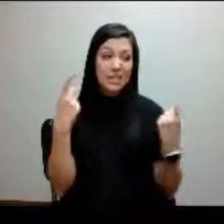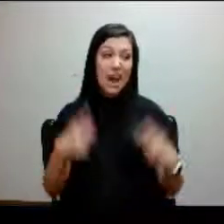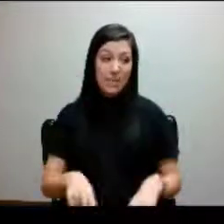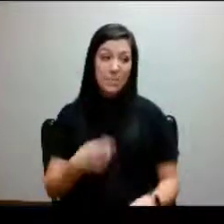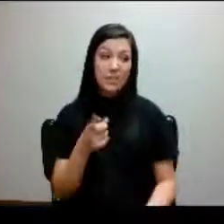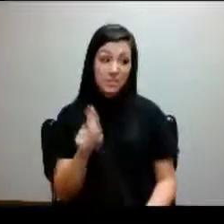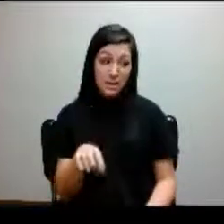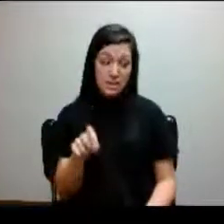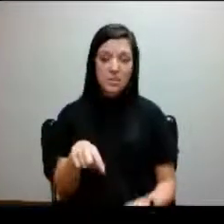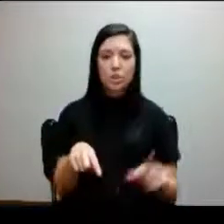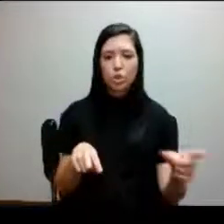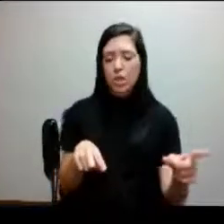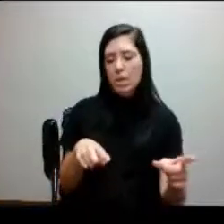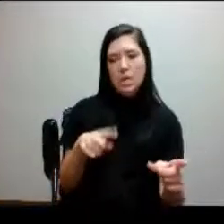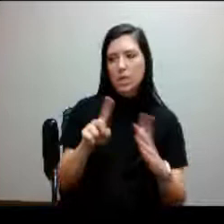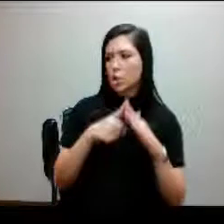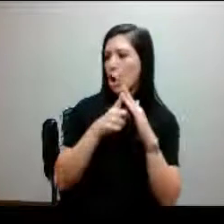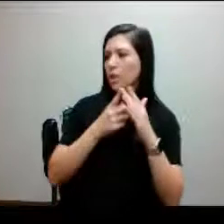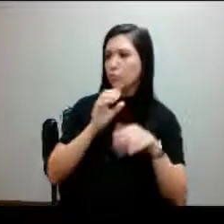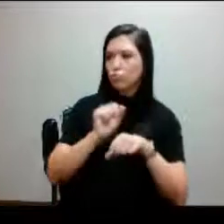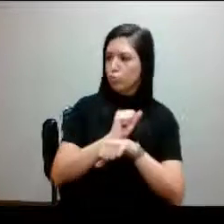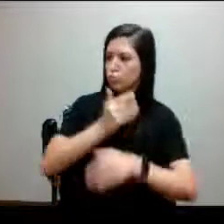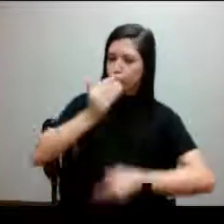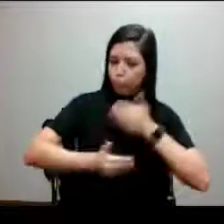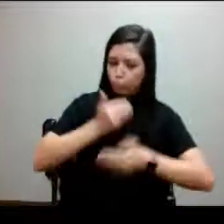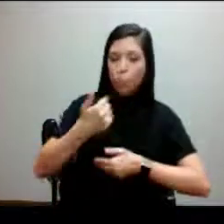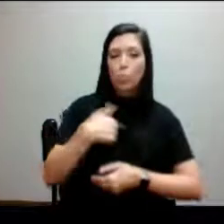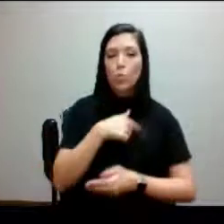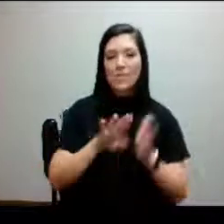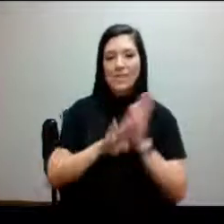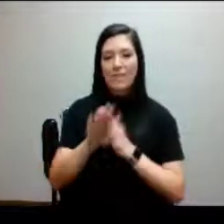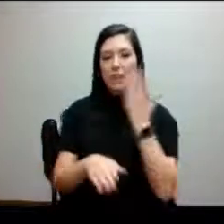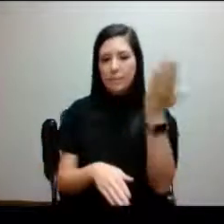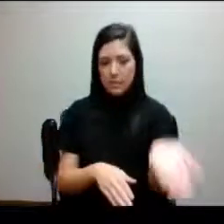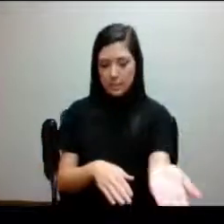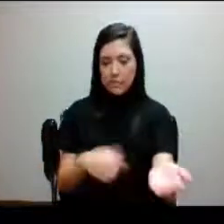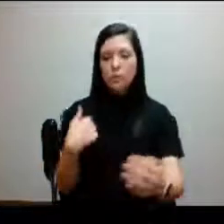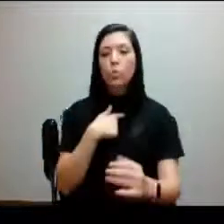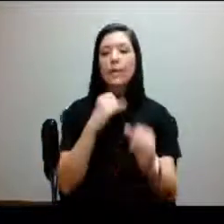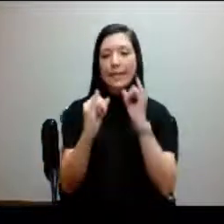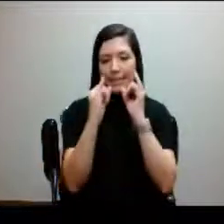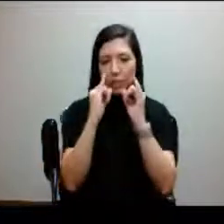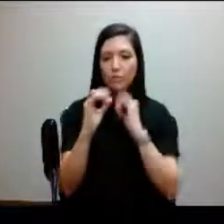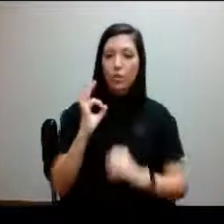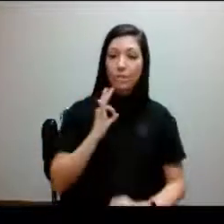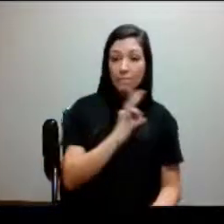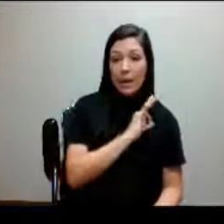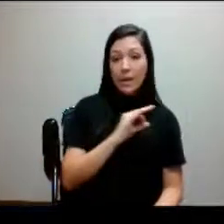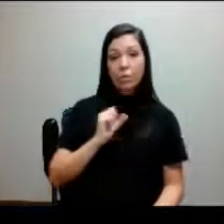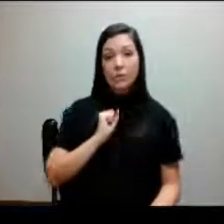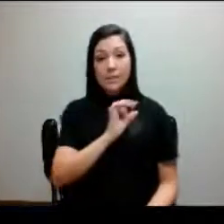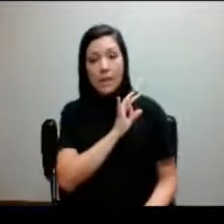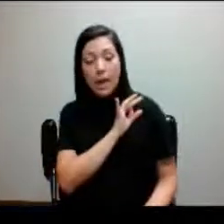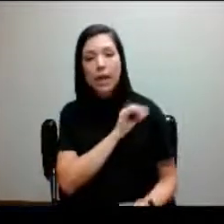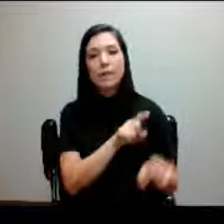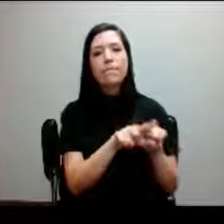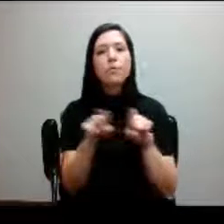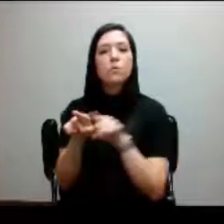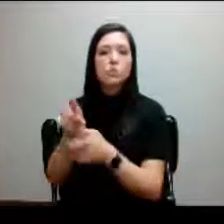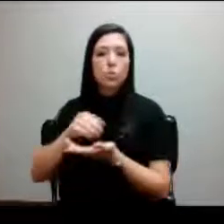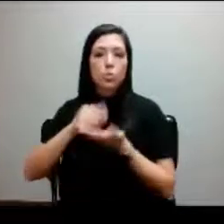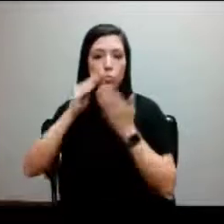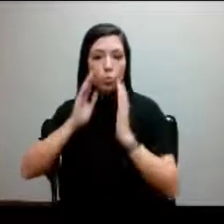And her great mind went to work. And so we developed real people, real stories where we interview faculty, staff, as well as students.